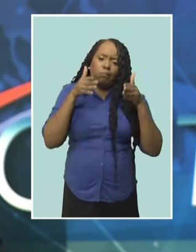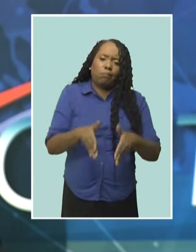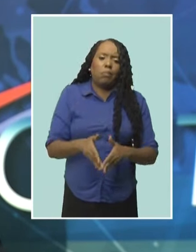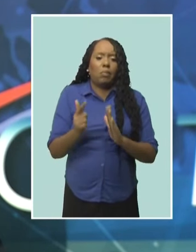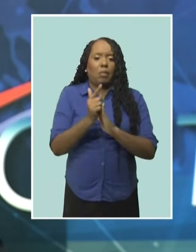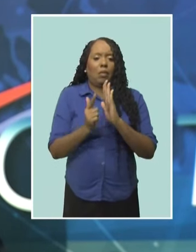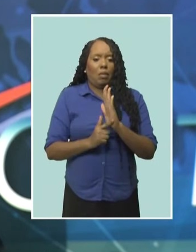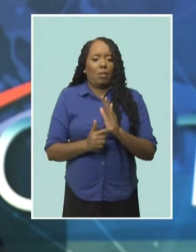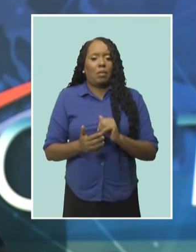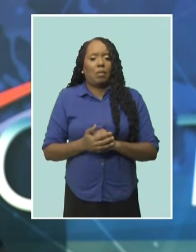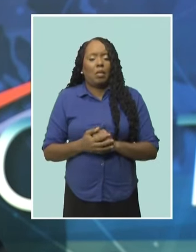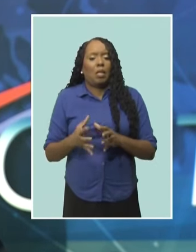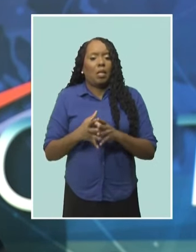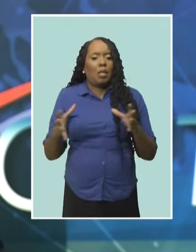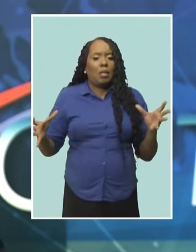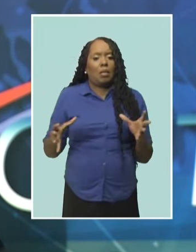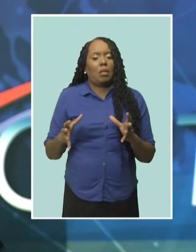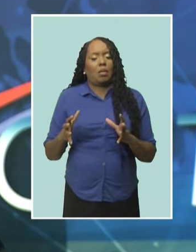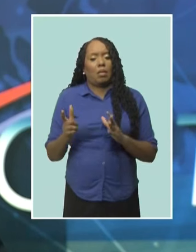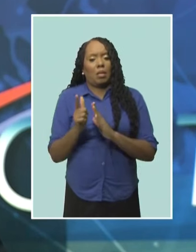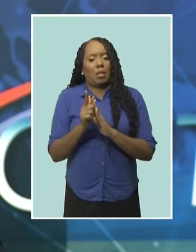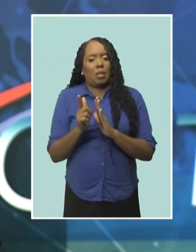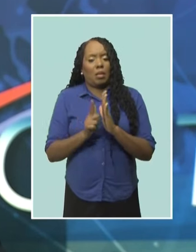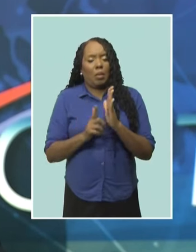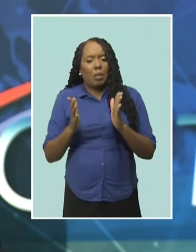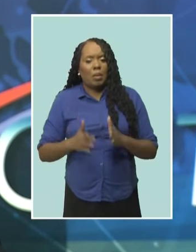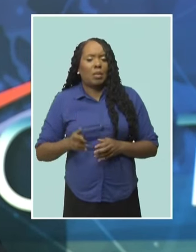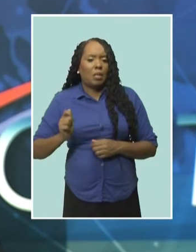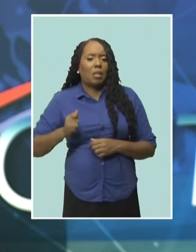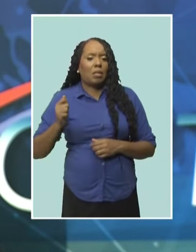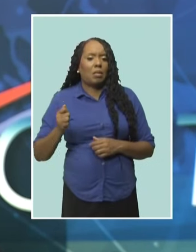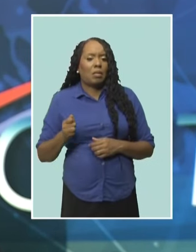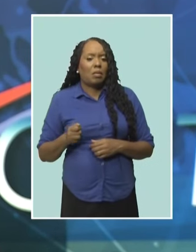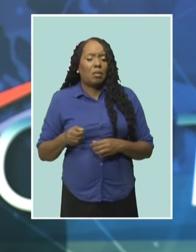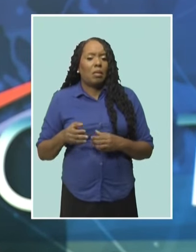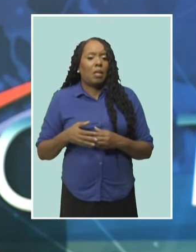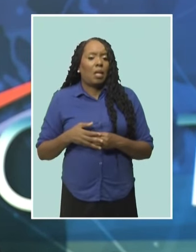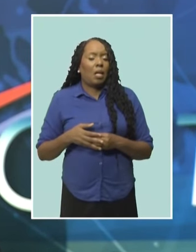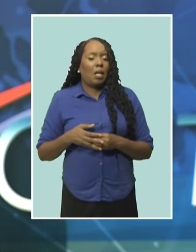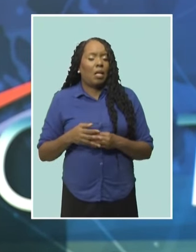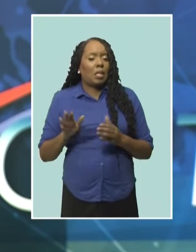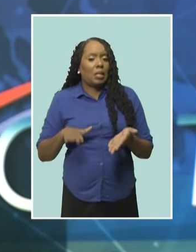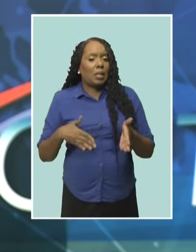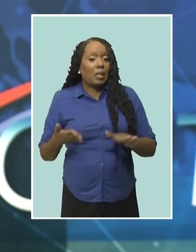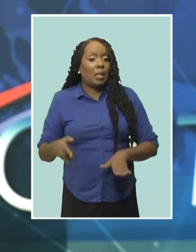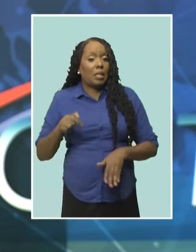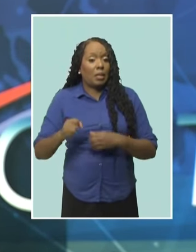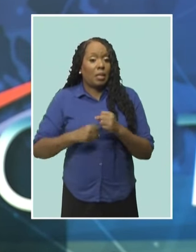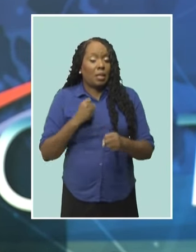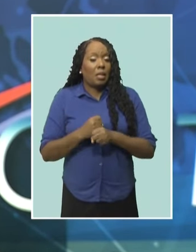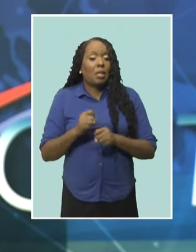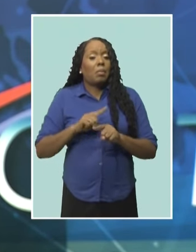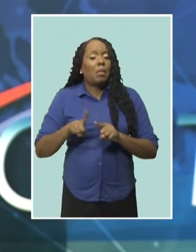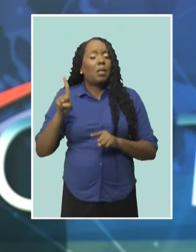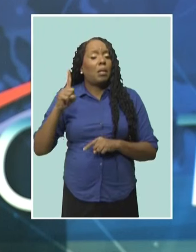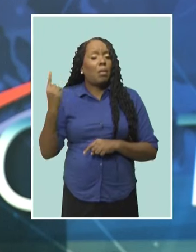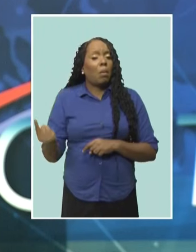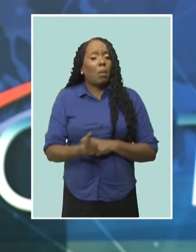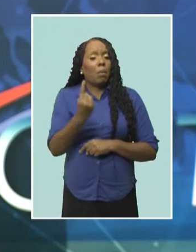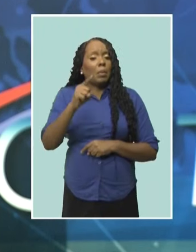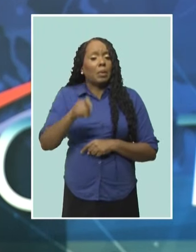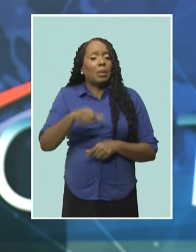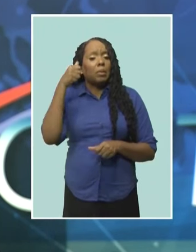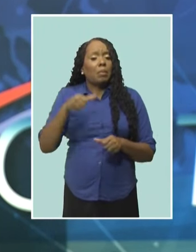legal fraternity has lost several members this year, and they too should be remembered for their contribution to the development of the profession.